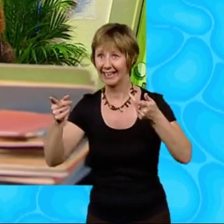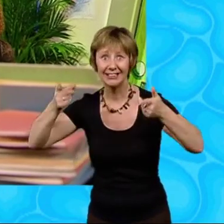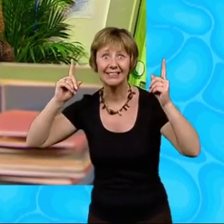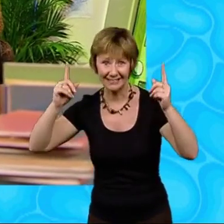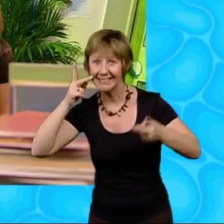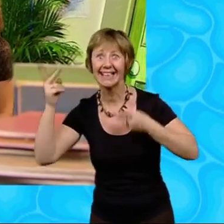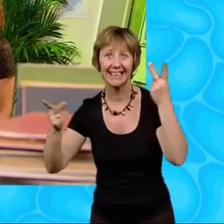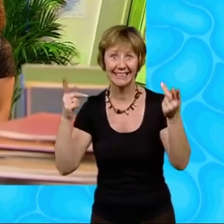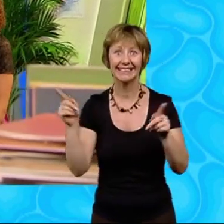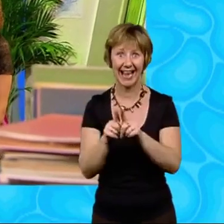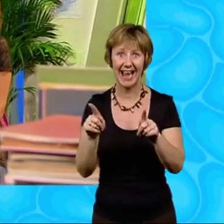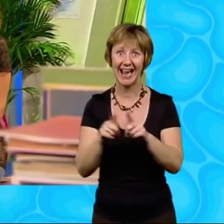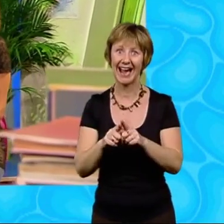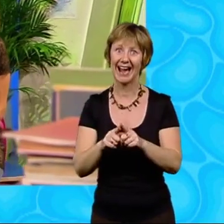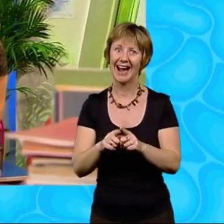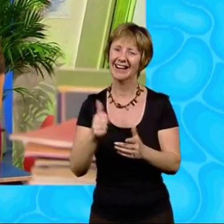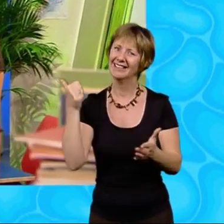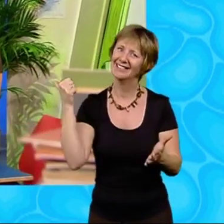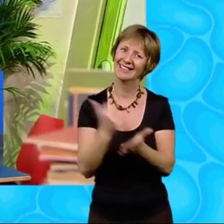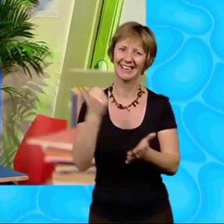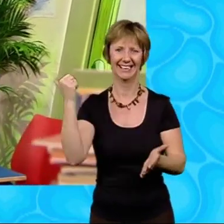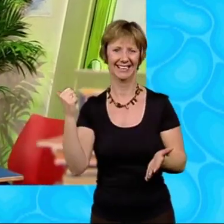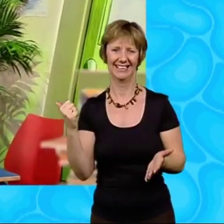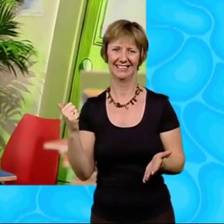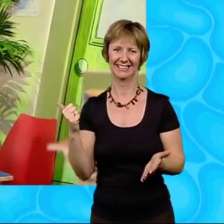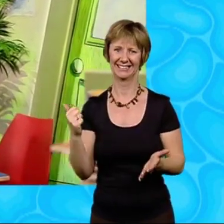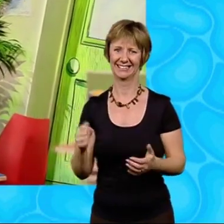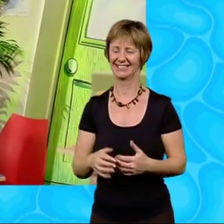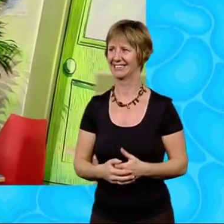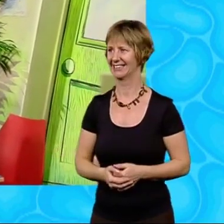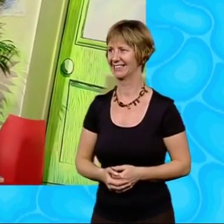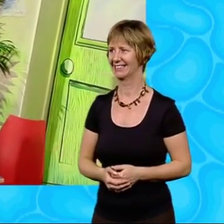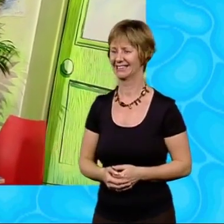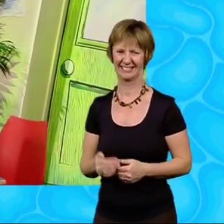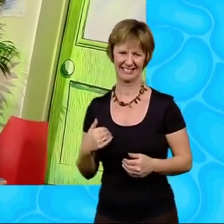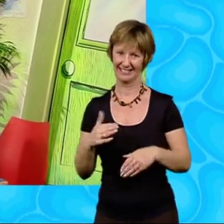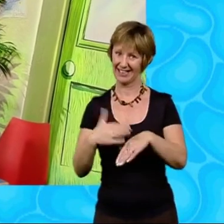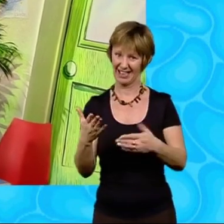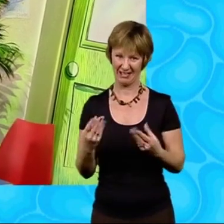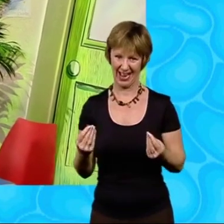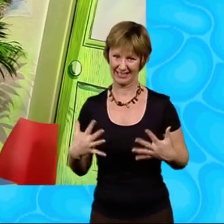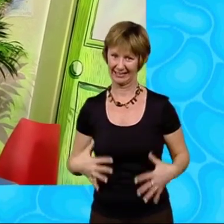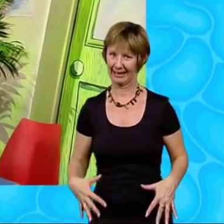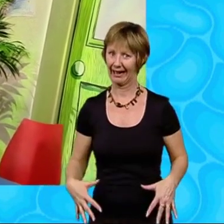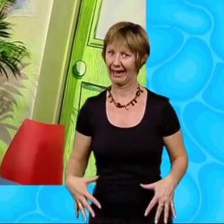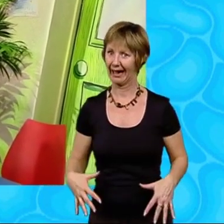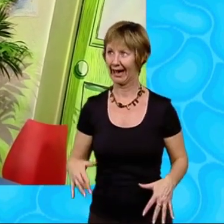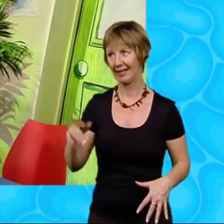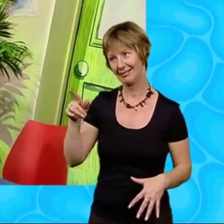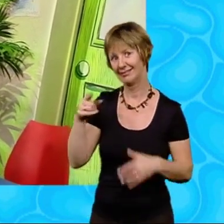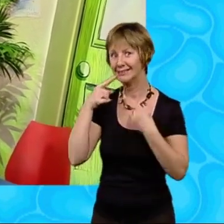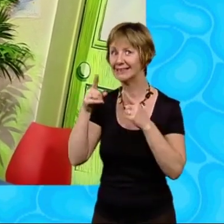Even Mrs Spratt joined in. It was terrific. I didn't mind getting wet if it meant Miss Porter could still be our teacher.